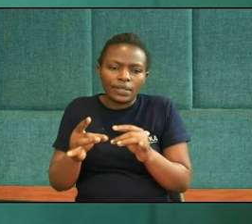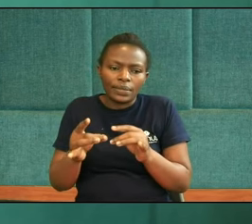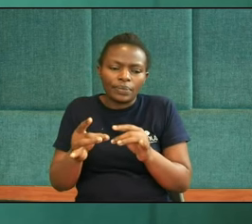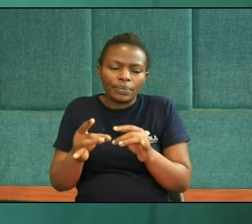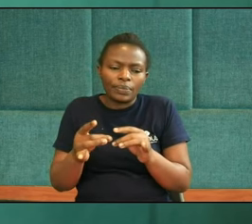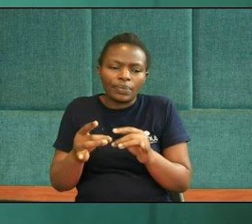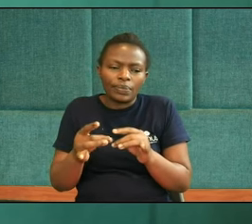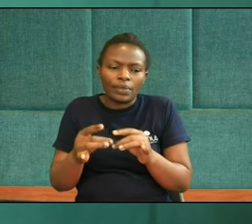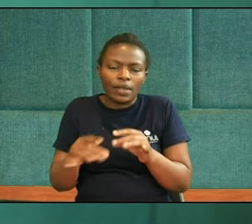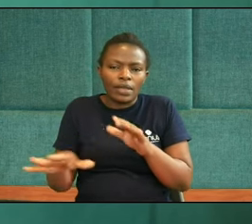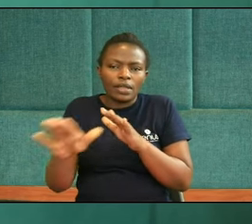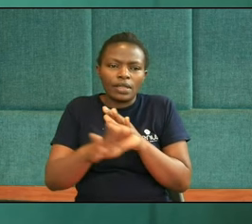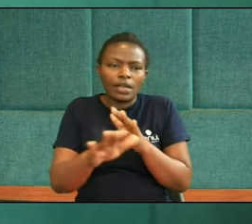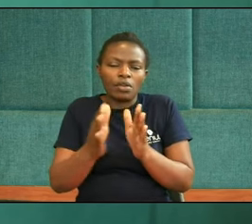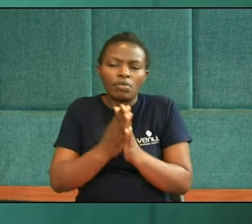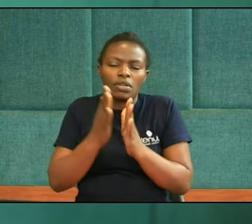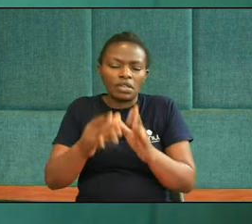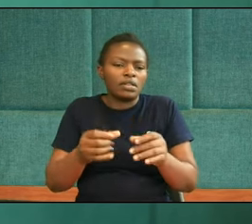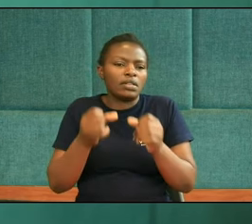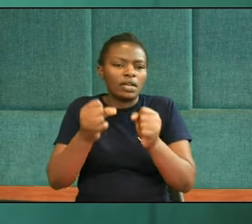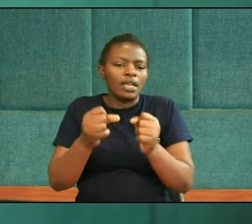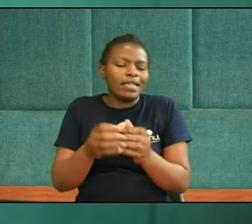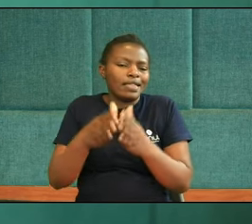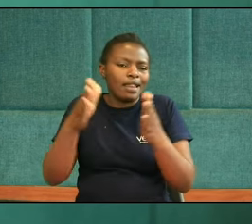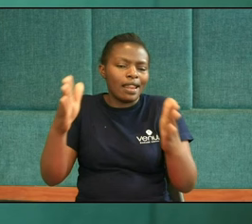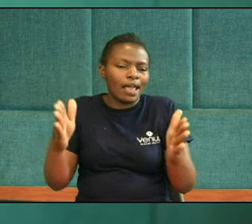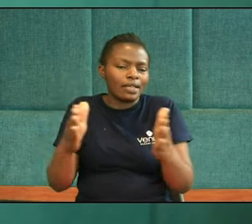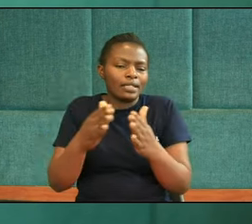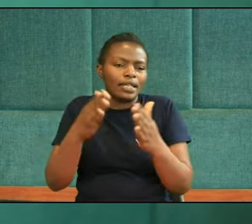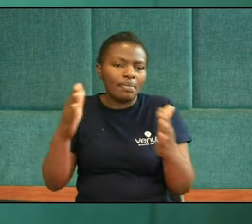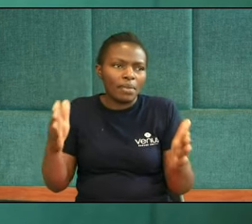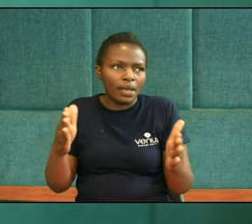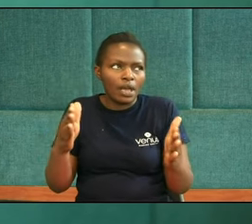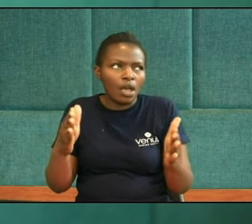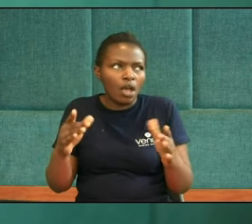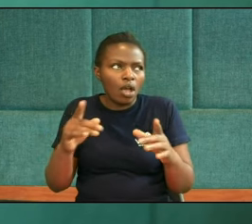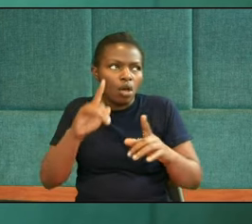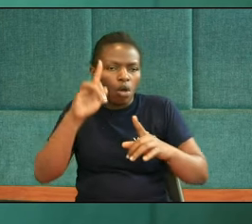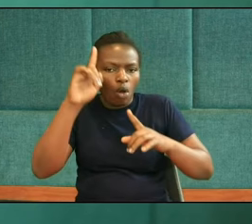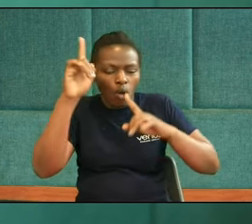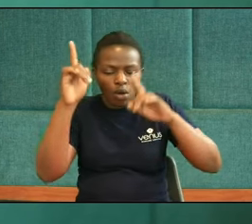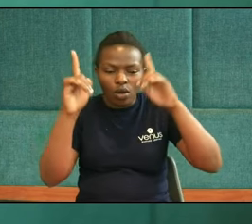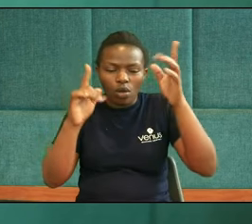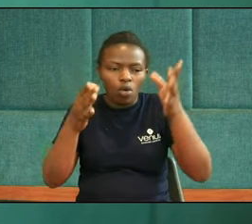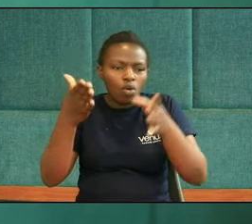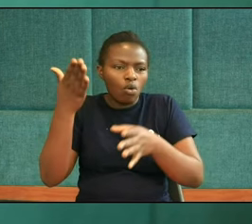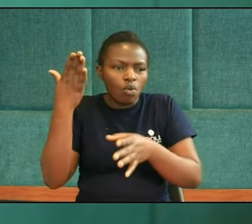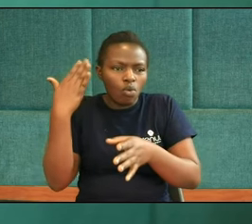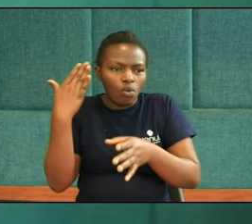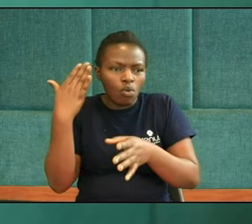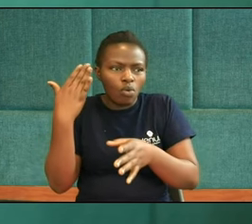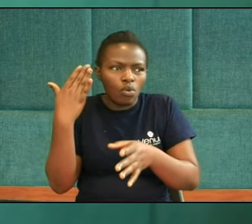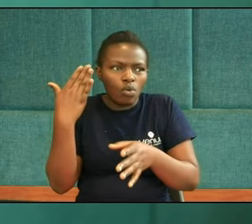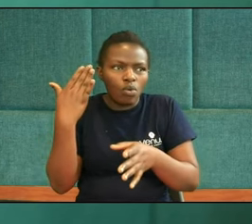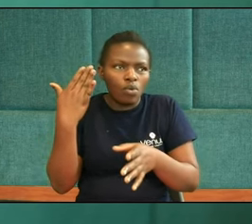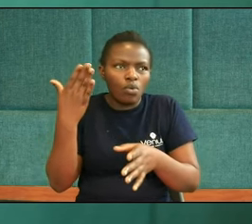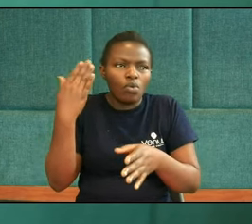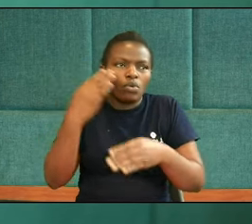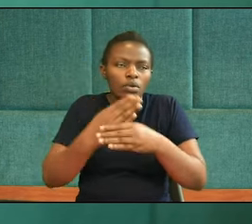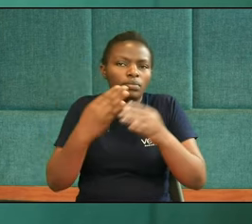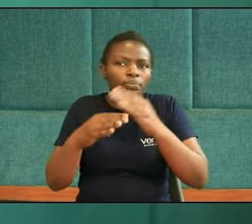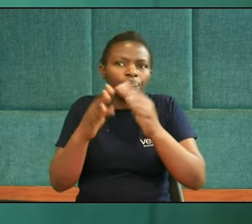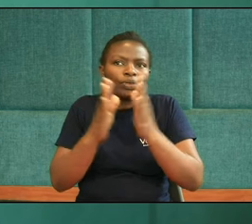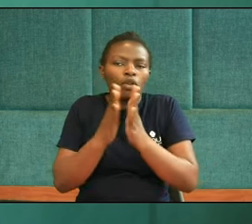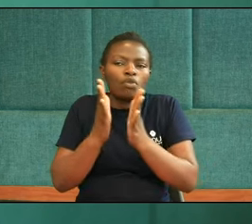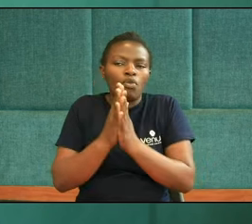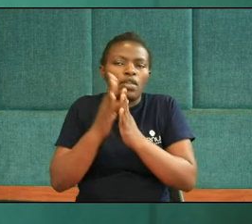at the height of its power The large horn was broken off And in its place Four prominent horns grew up Towards